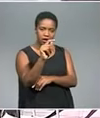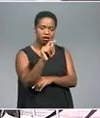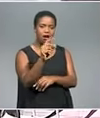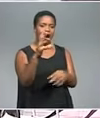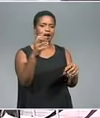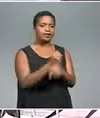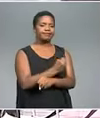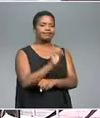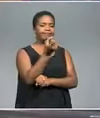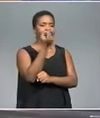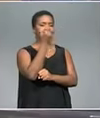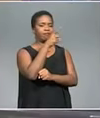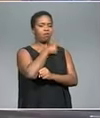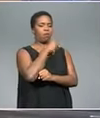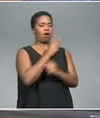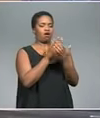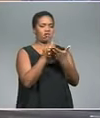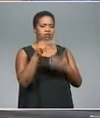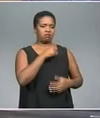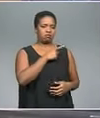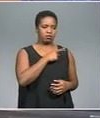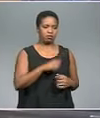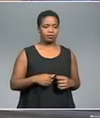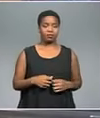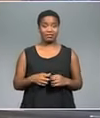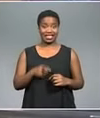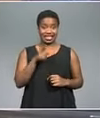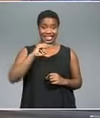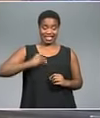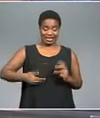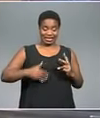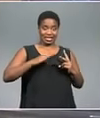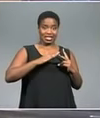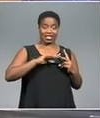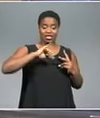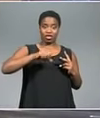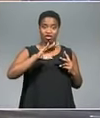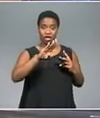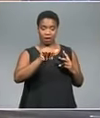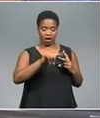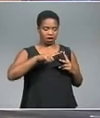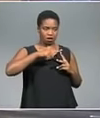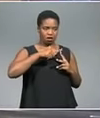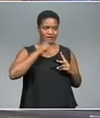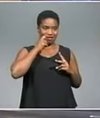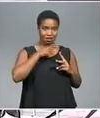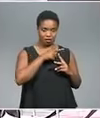BOSASA matter. She has no doubt about who was behind the campaign to push her out.